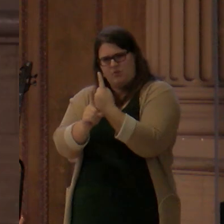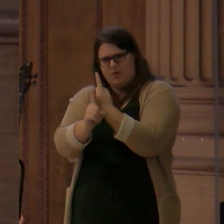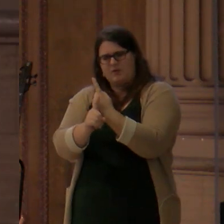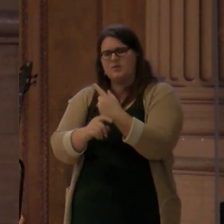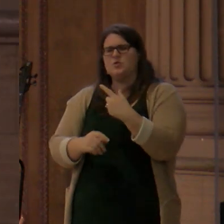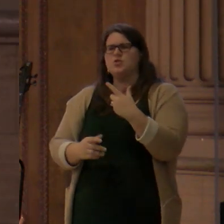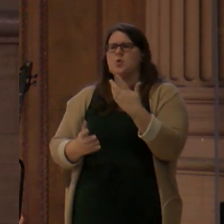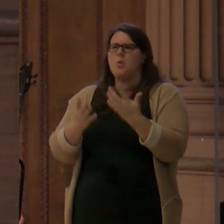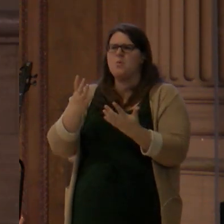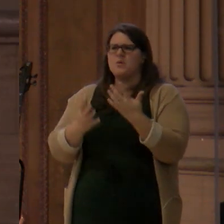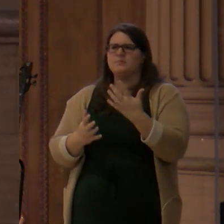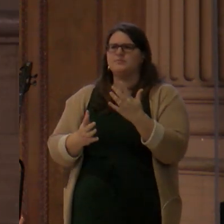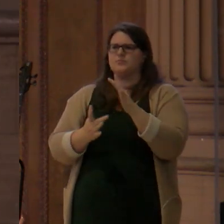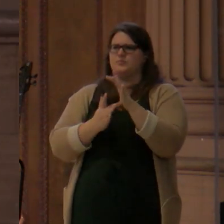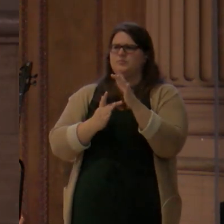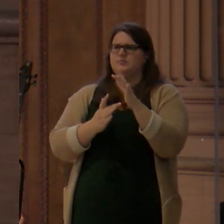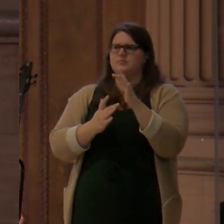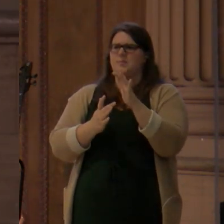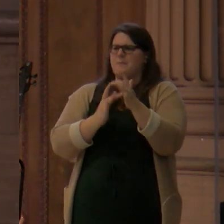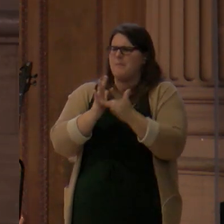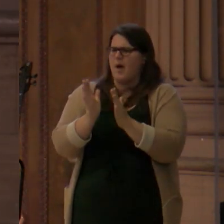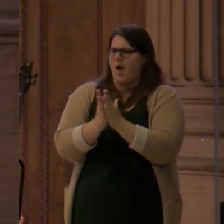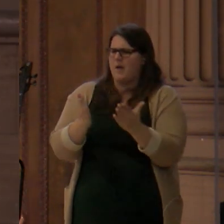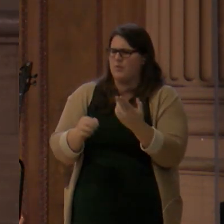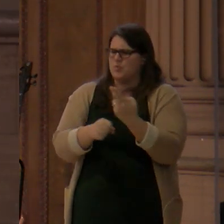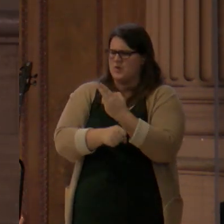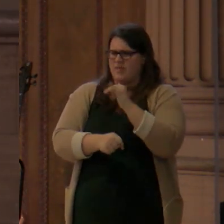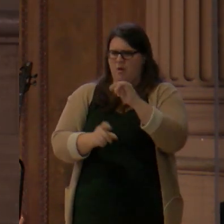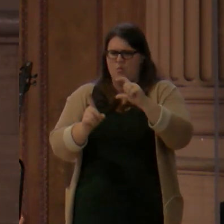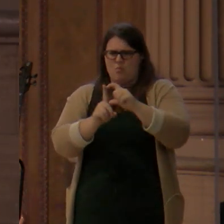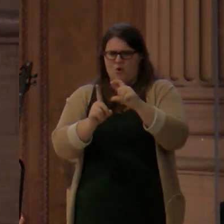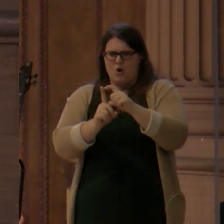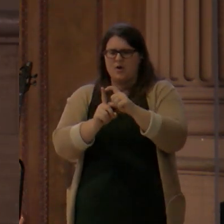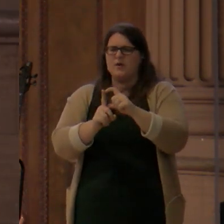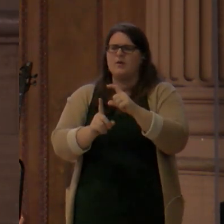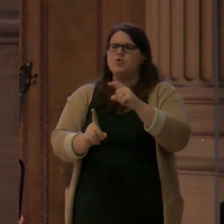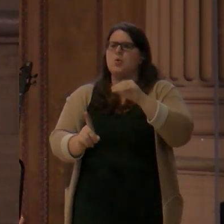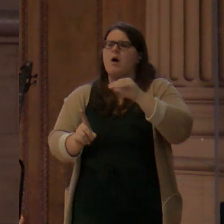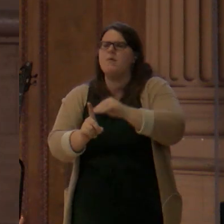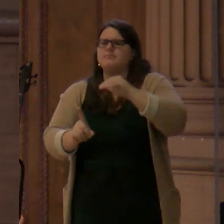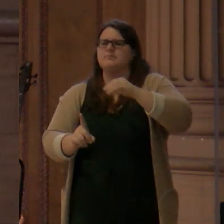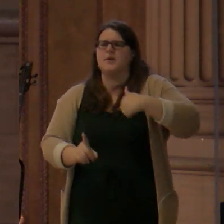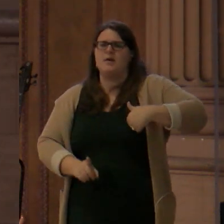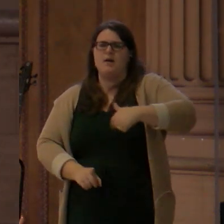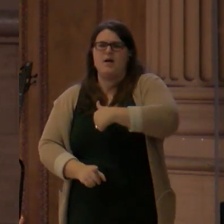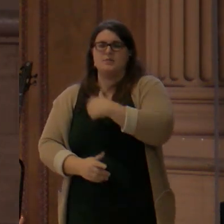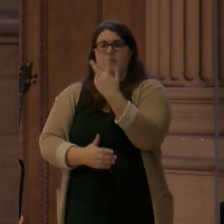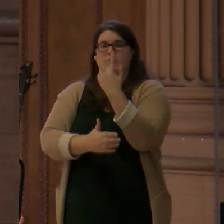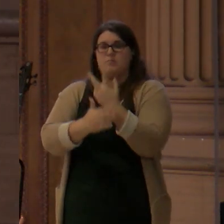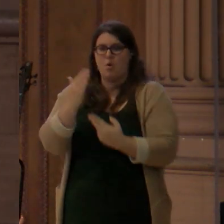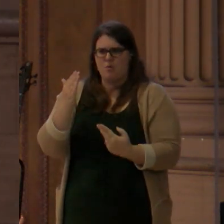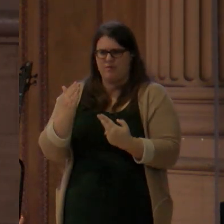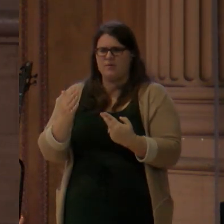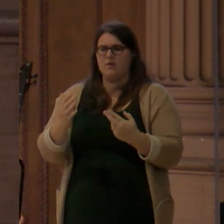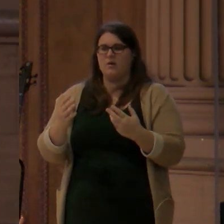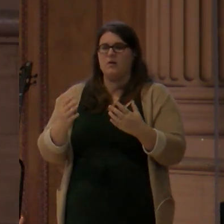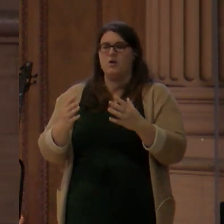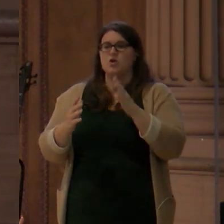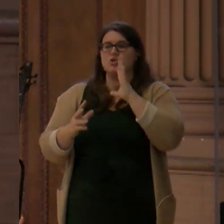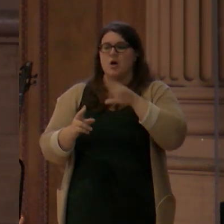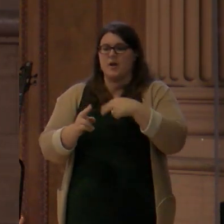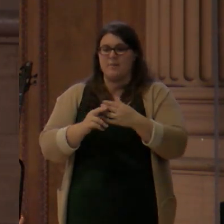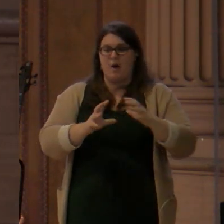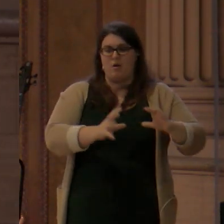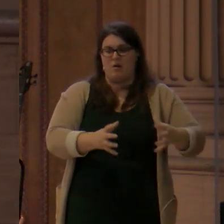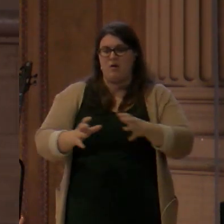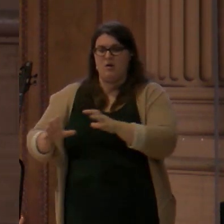Satan, and most importantly, between Jesus, the true seed of the woman, and Satan. In fact, this becomes clear